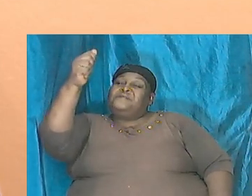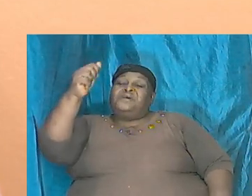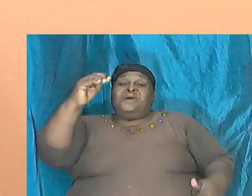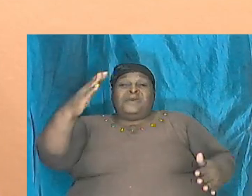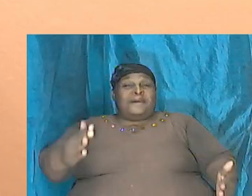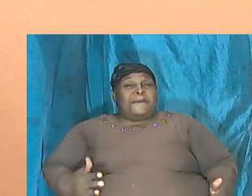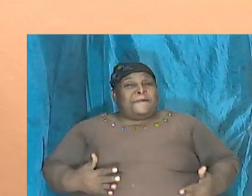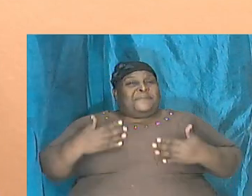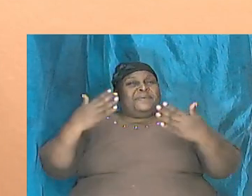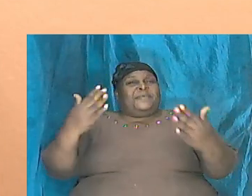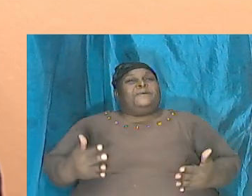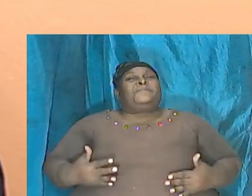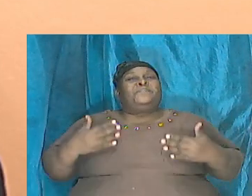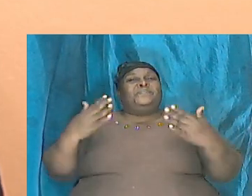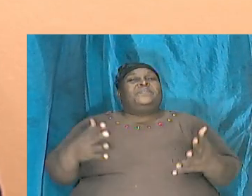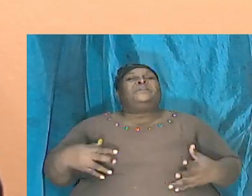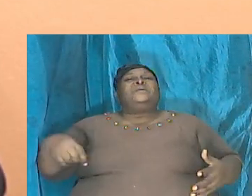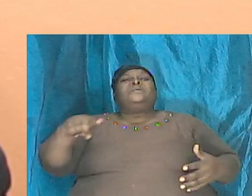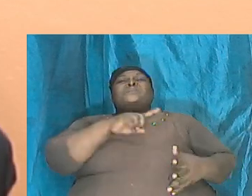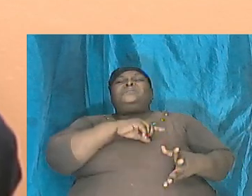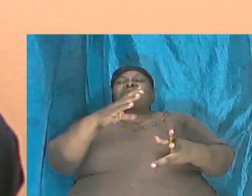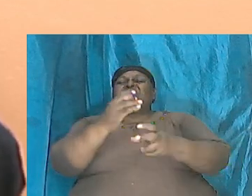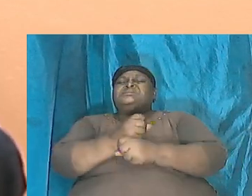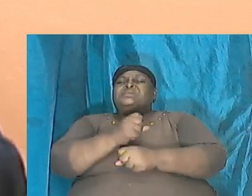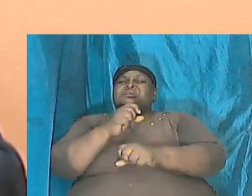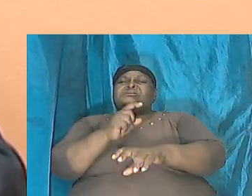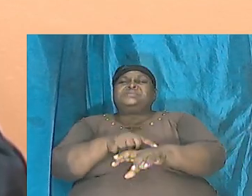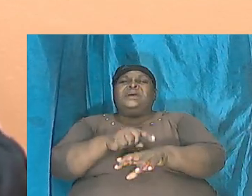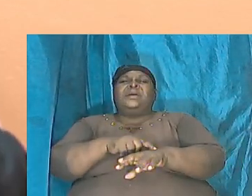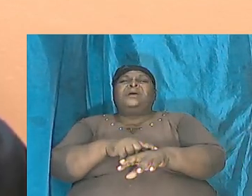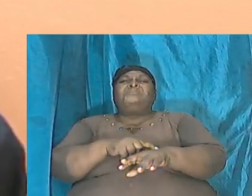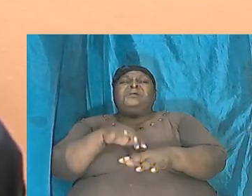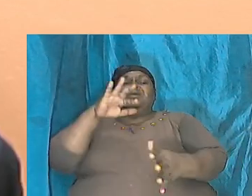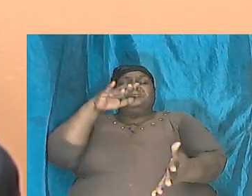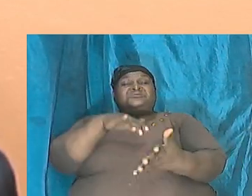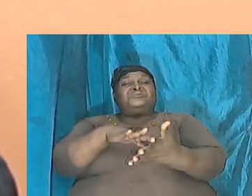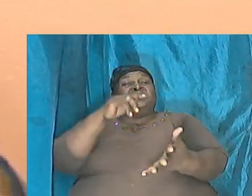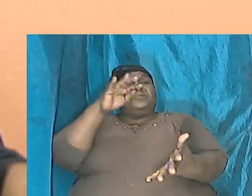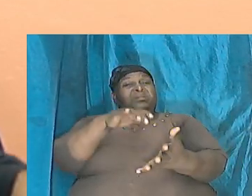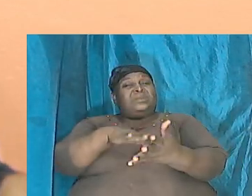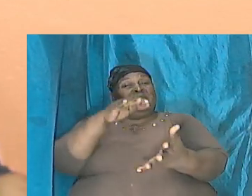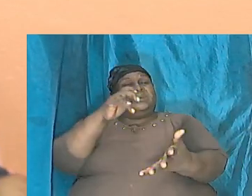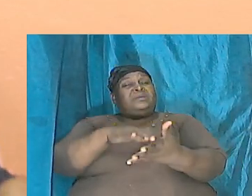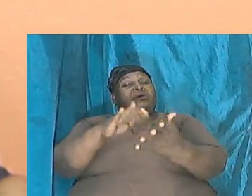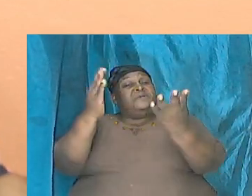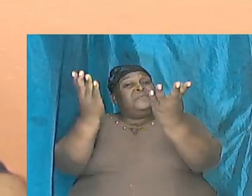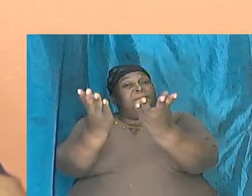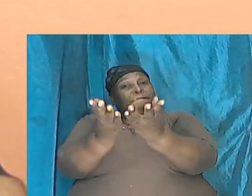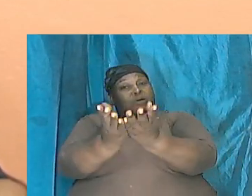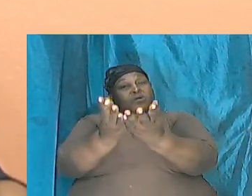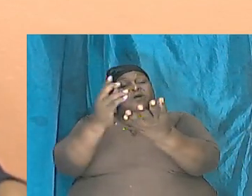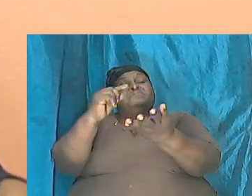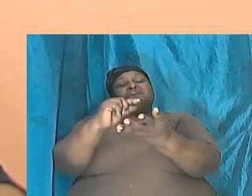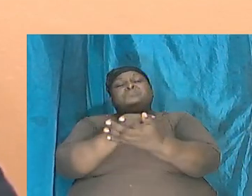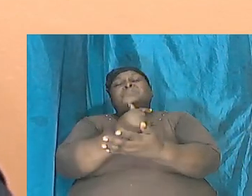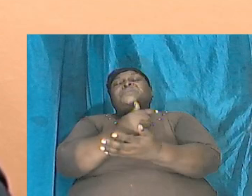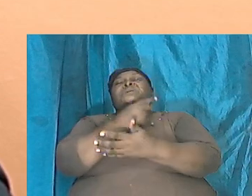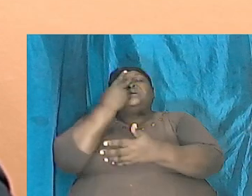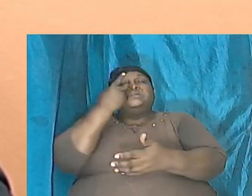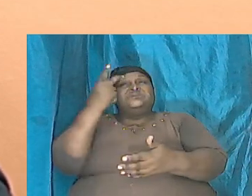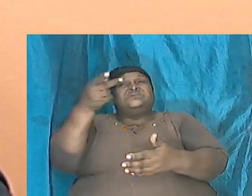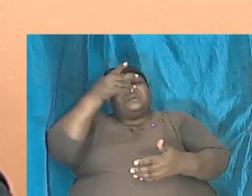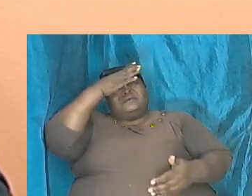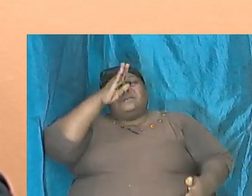that we can take the time and go through the book of Genesis to see God